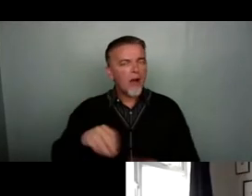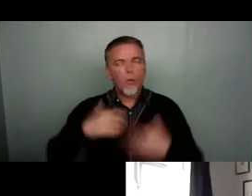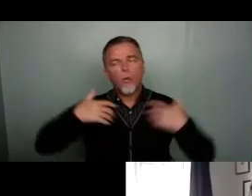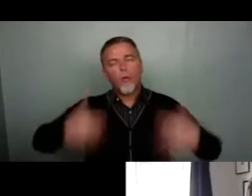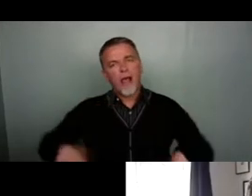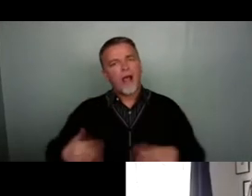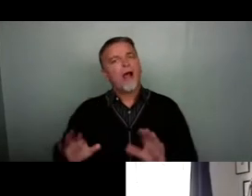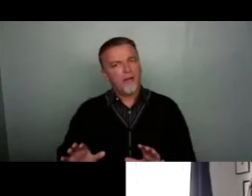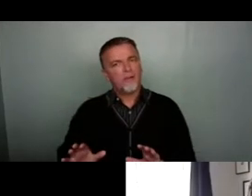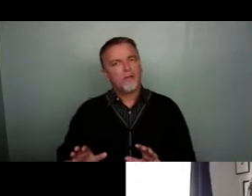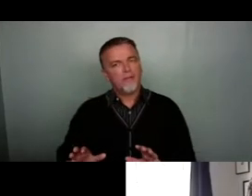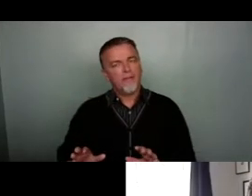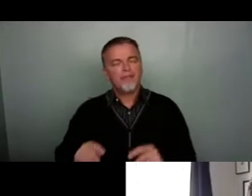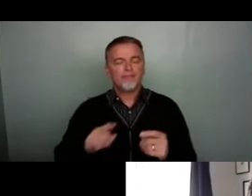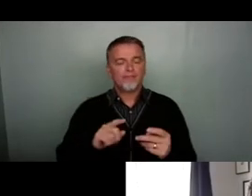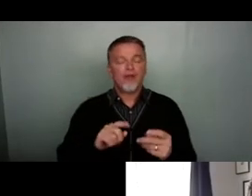And I guess I'll start with the why.